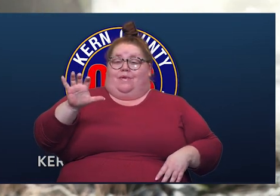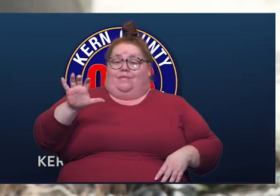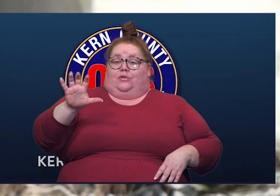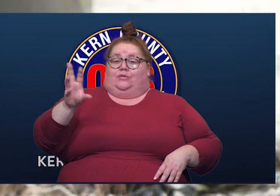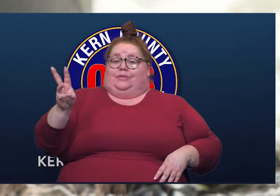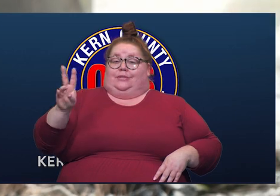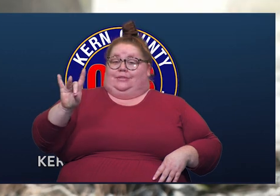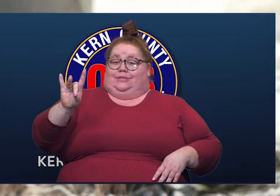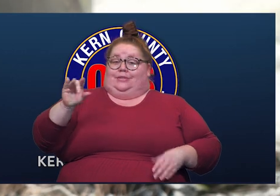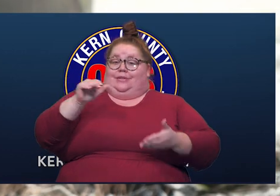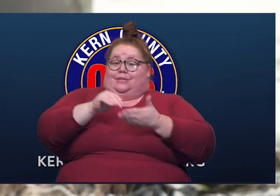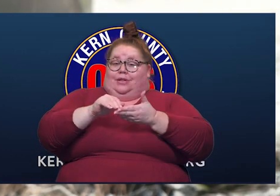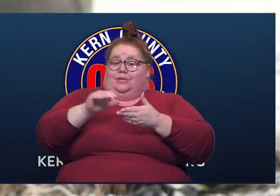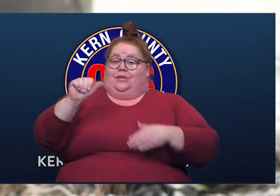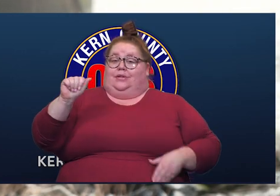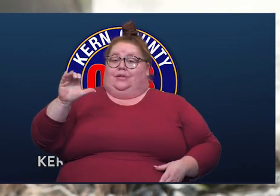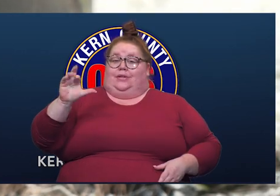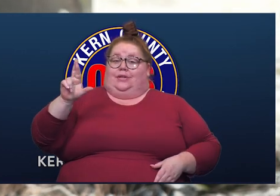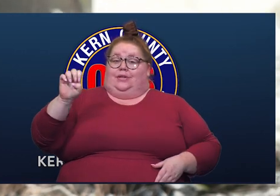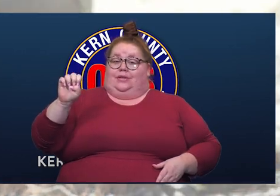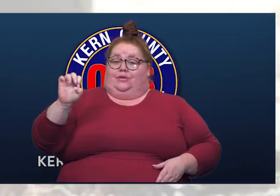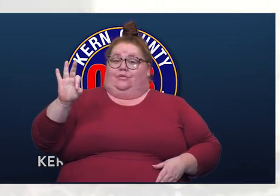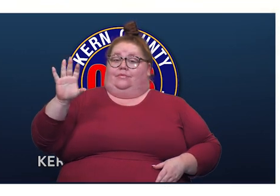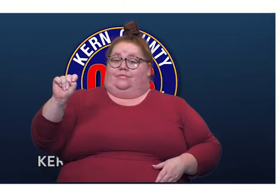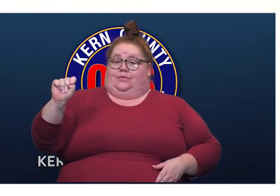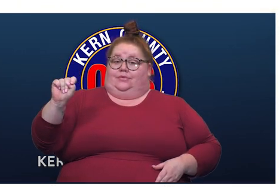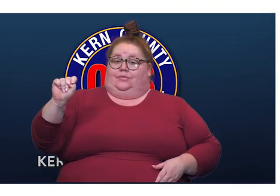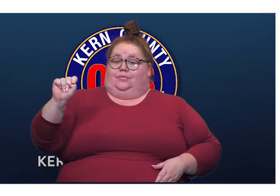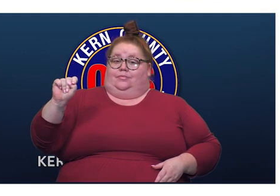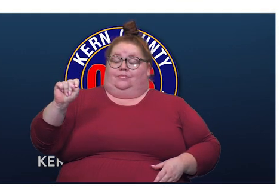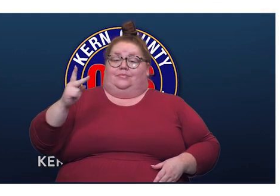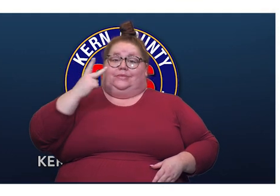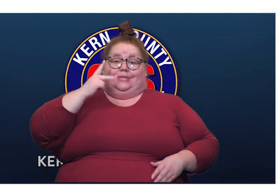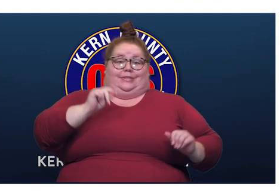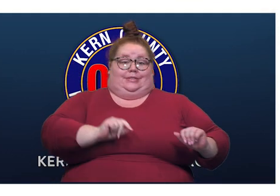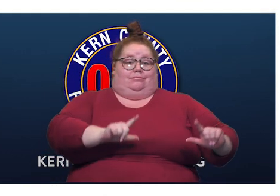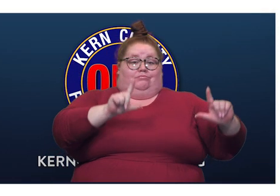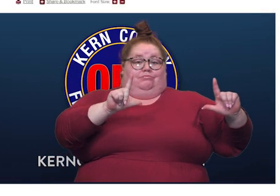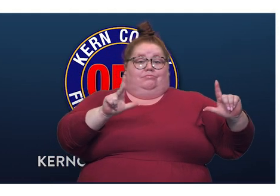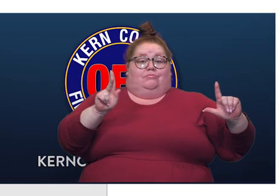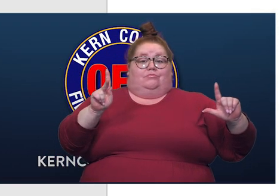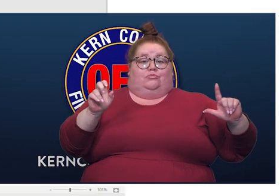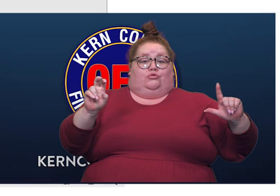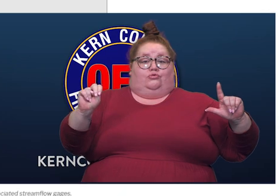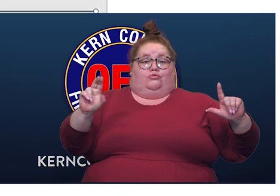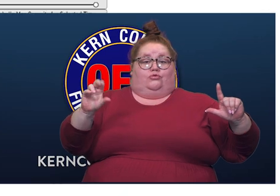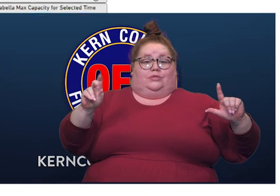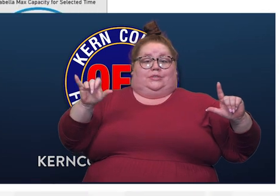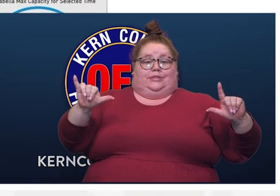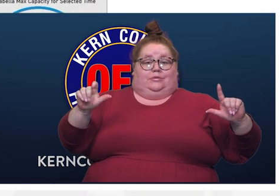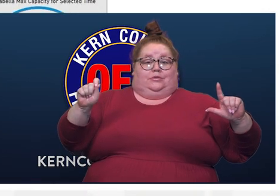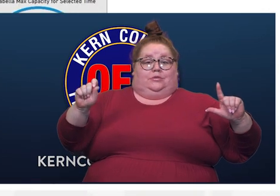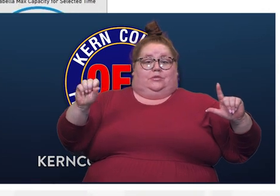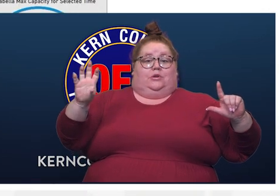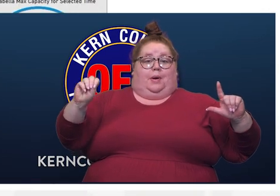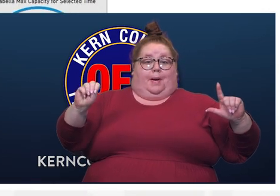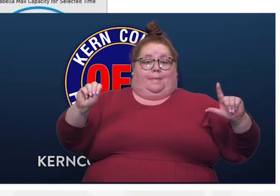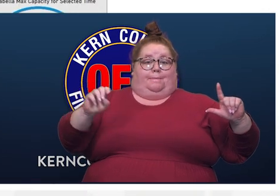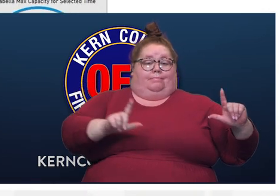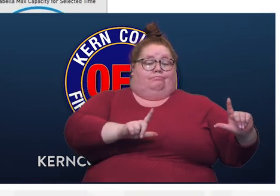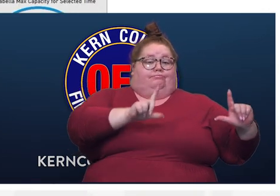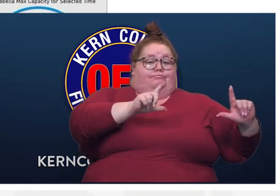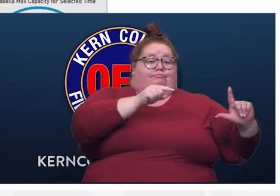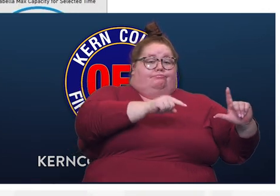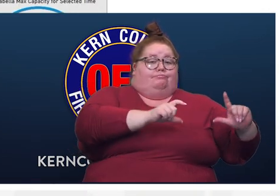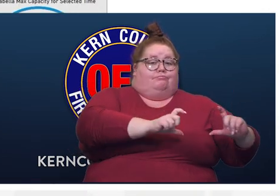,000 acre feet. Now if you look at the dashboard that we have on kerncounty.com, that dashboard